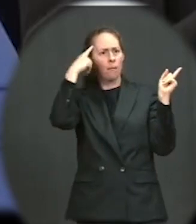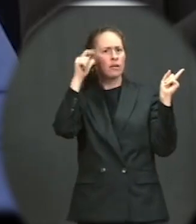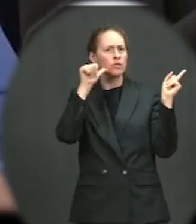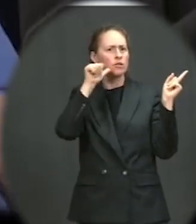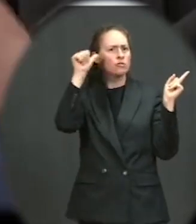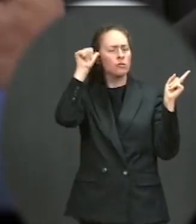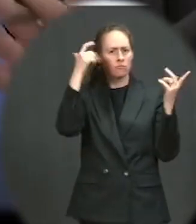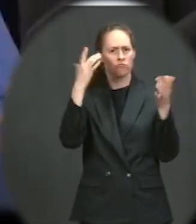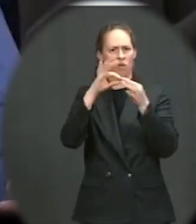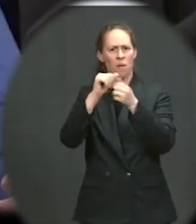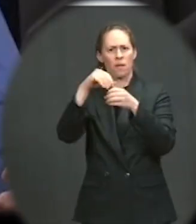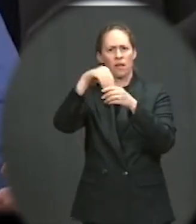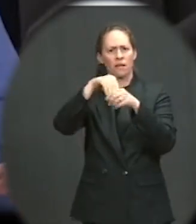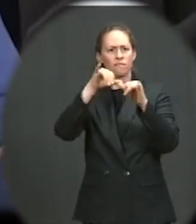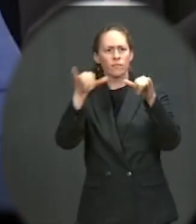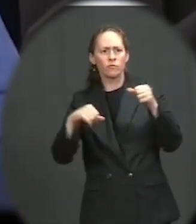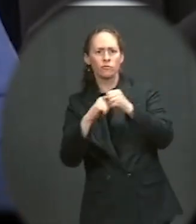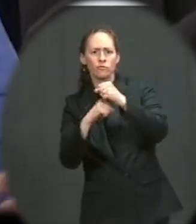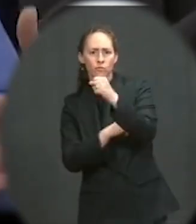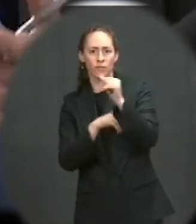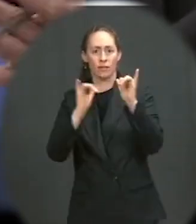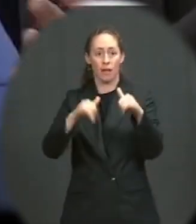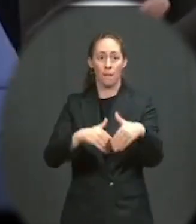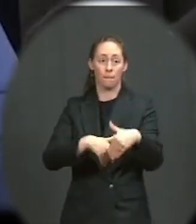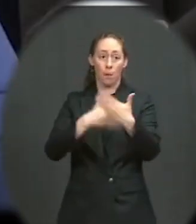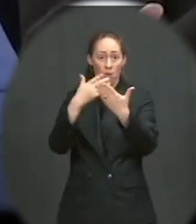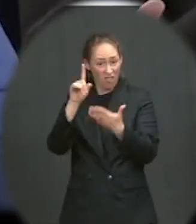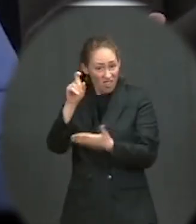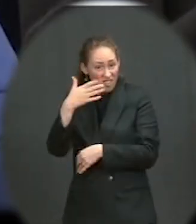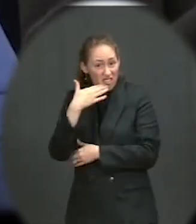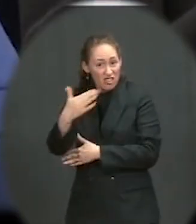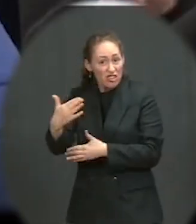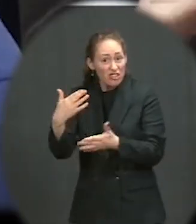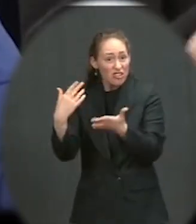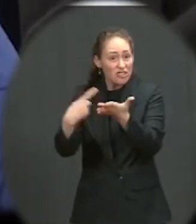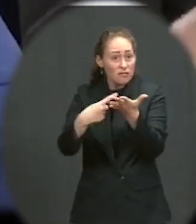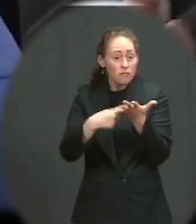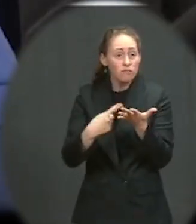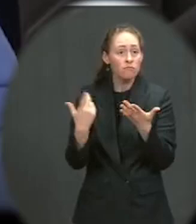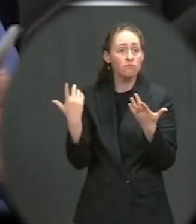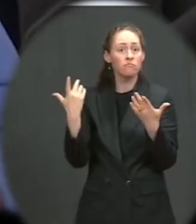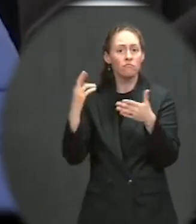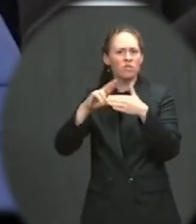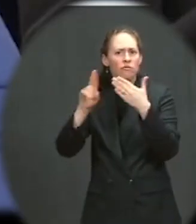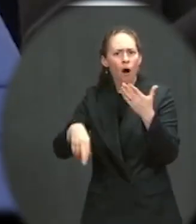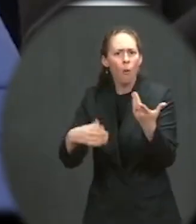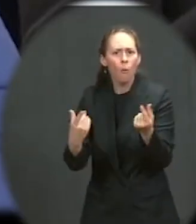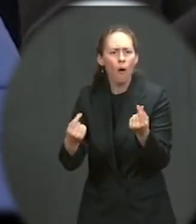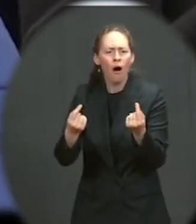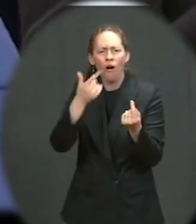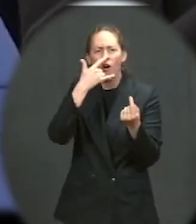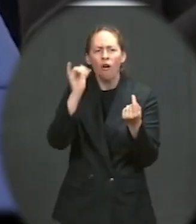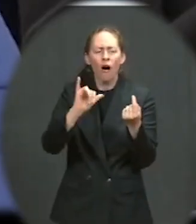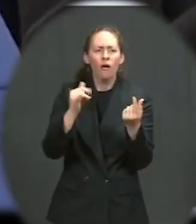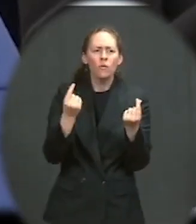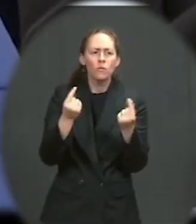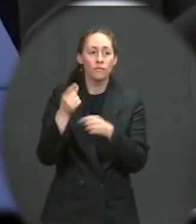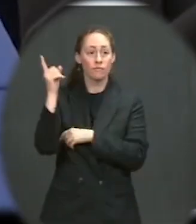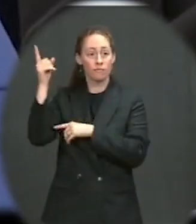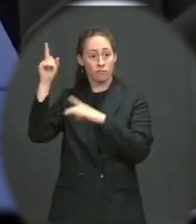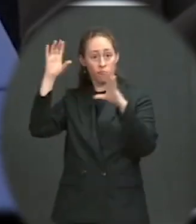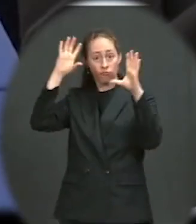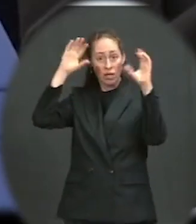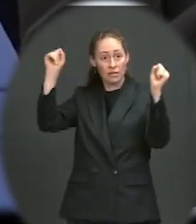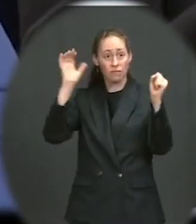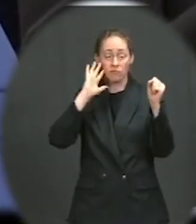proposal? Were those fruitful discussions? And where does that go from here? Is the president going to be hosting any of those senators here